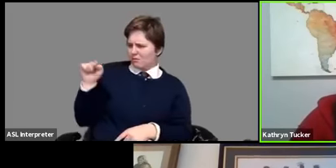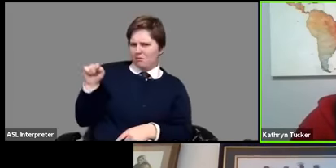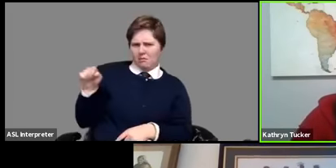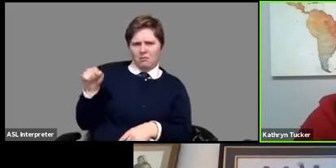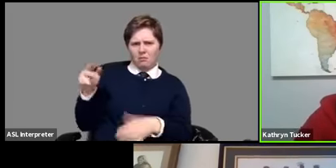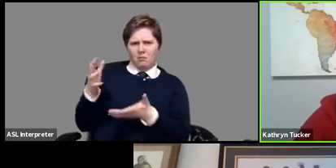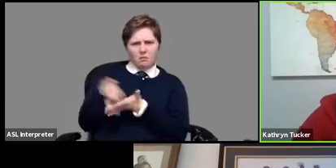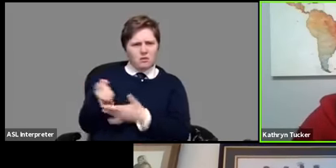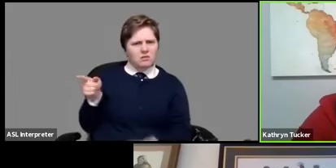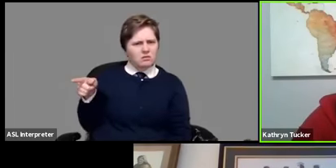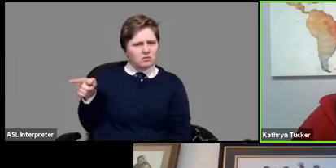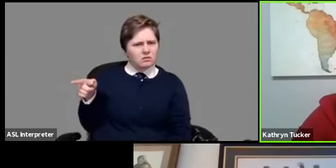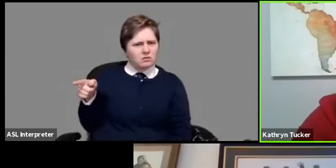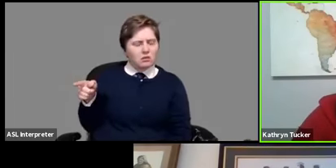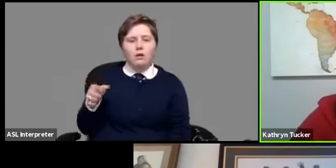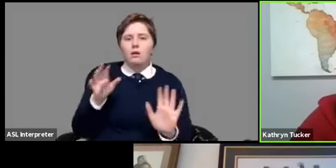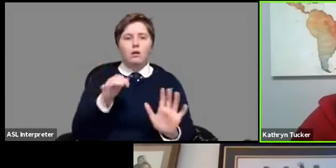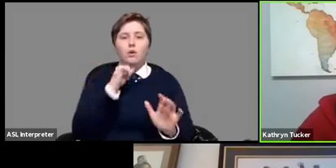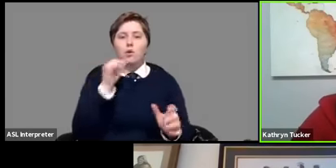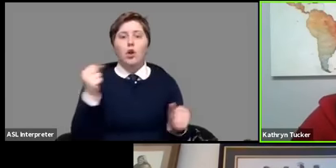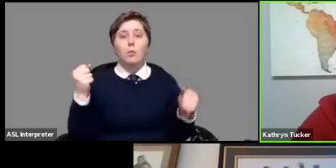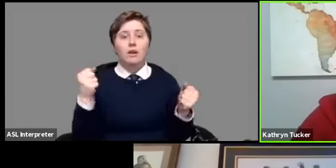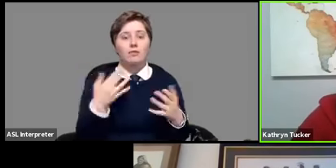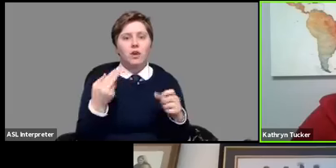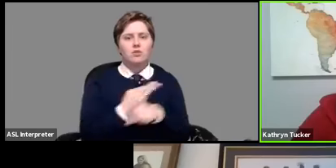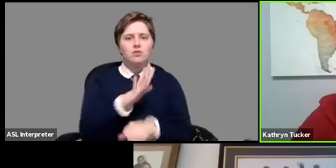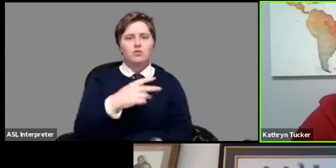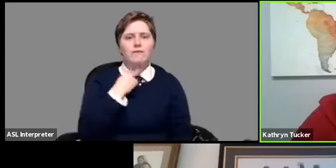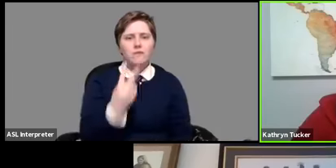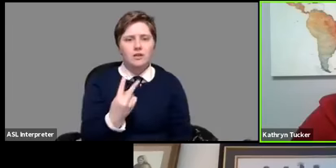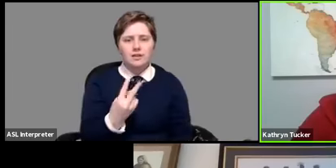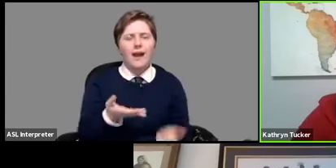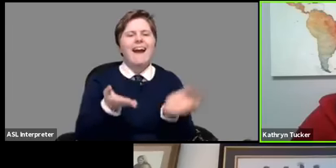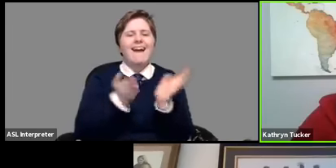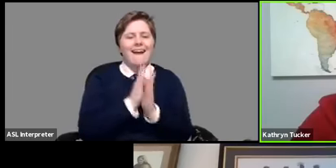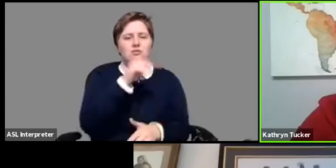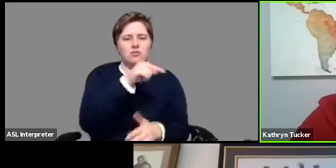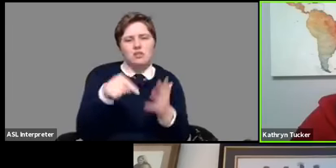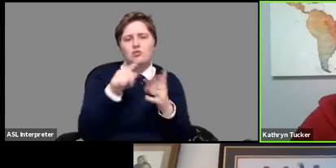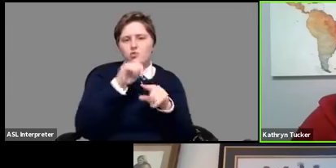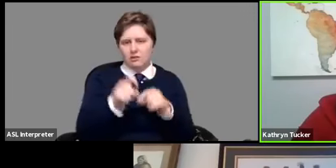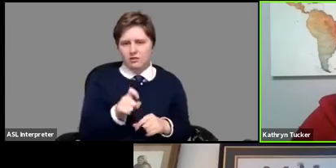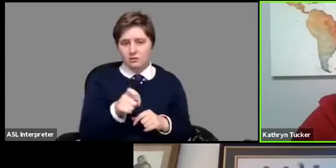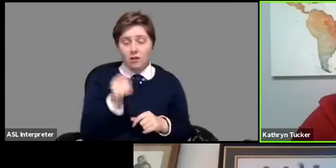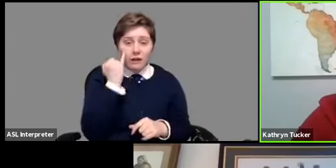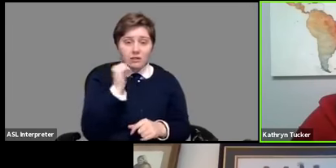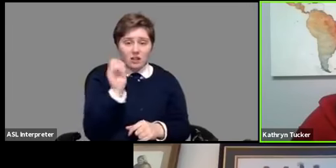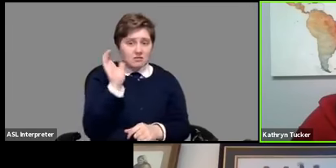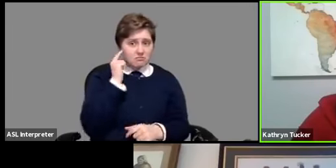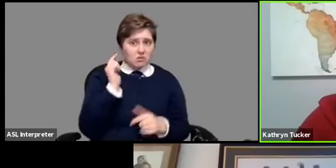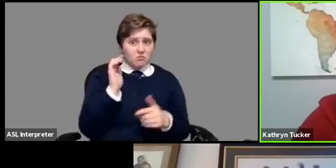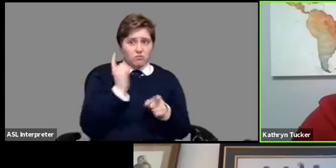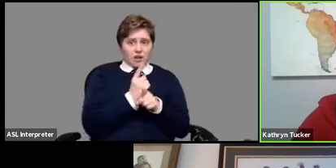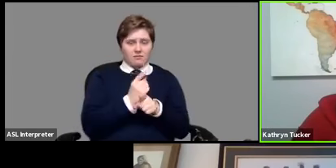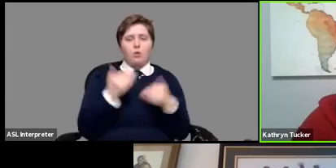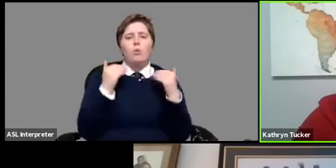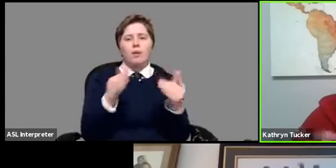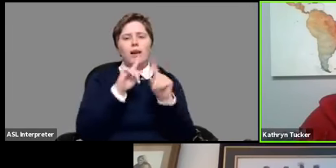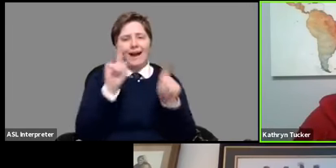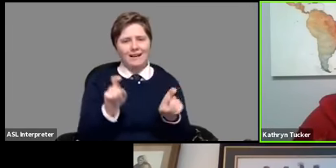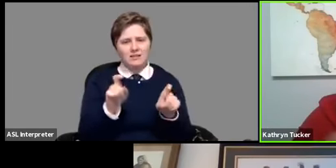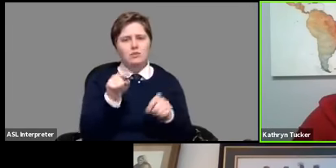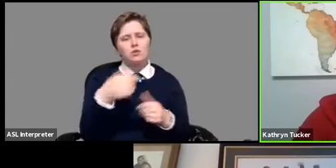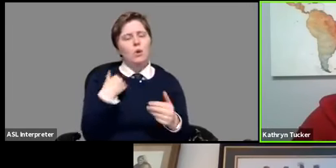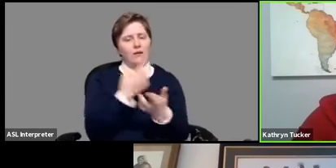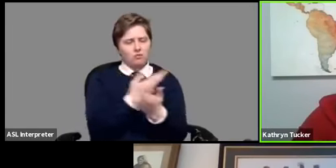received them do not be afraid to use your voice and ask those questions if it doesn't sound right just ask about it and you have resources